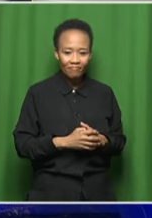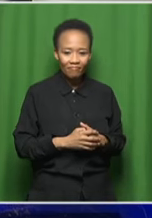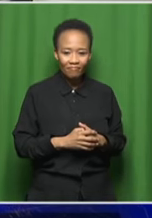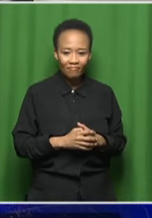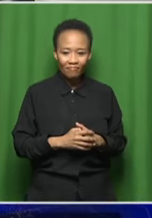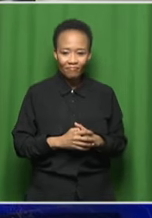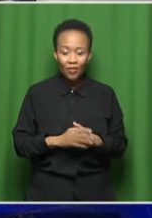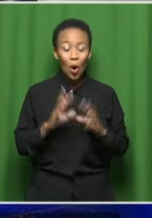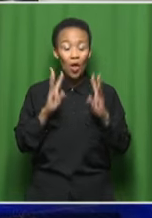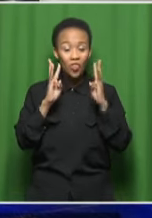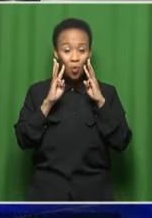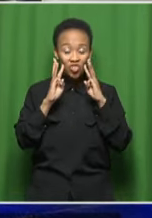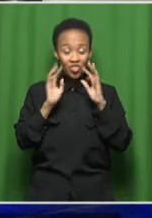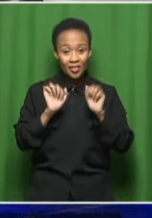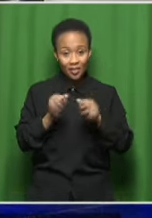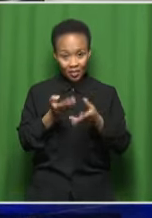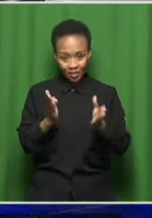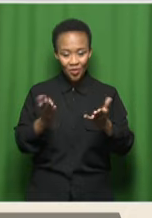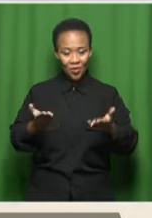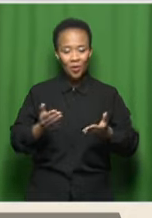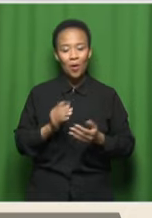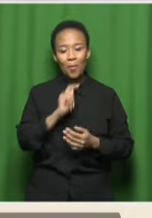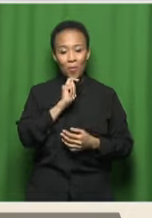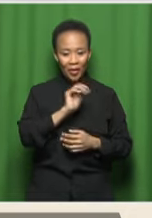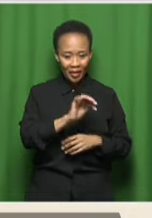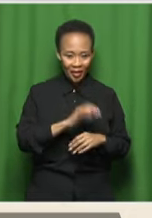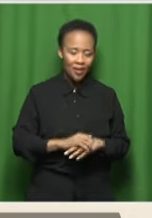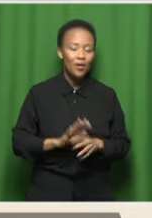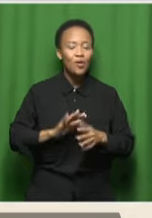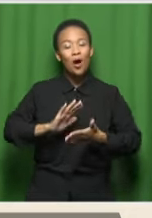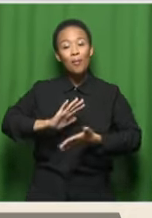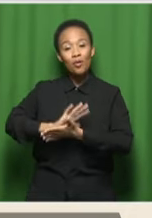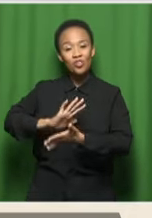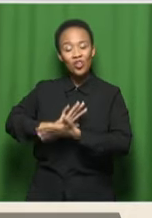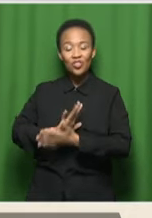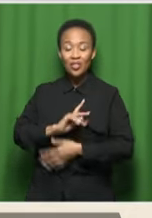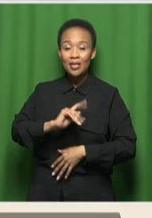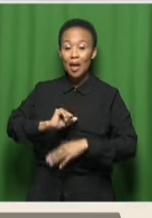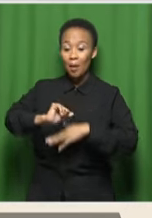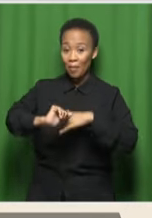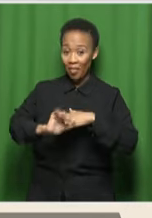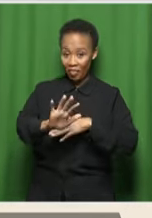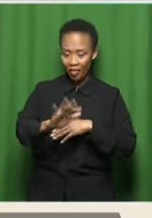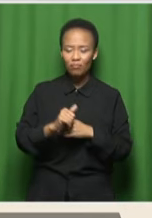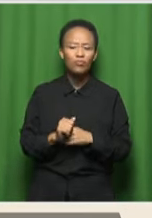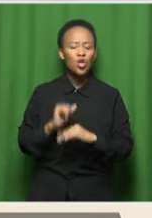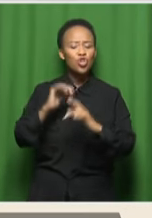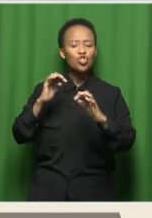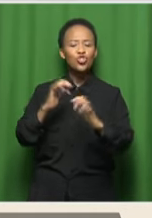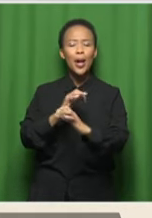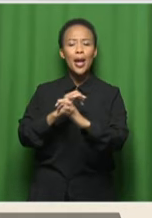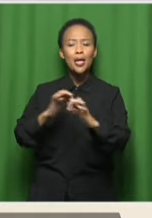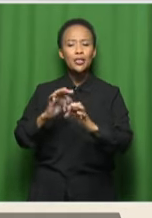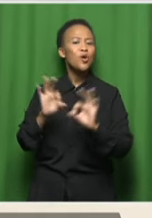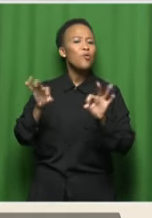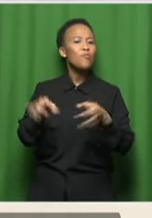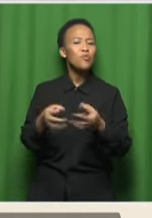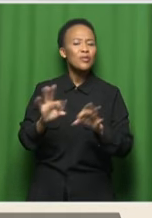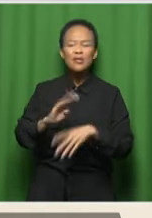As we continue our focus on Jazz Appreciation Month, the big question is, what does jazz music mean to you?